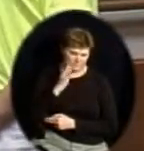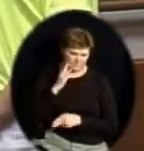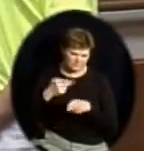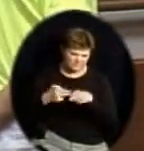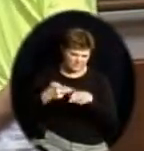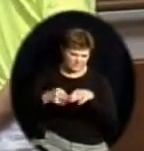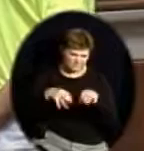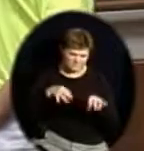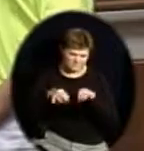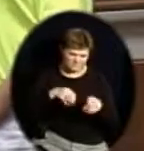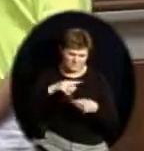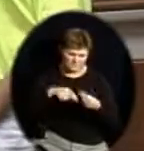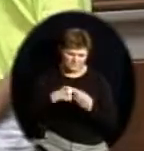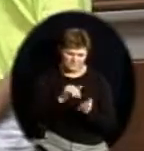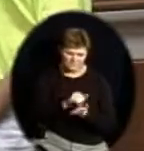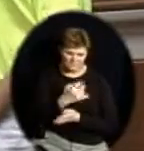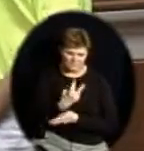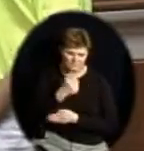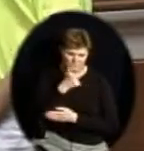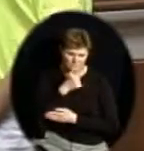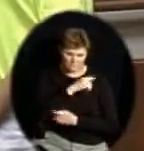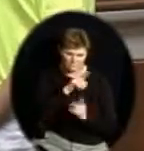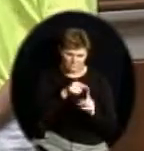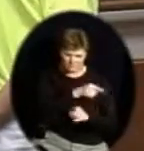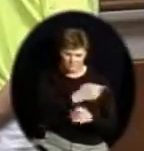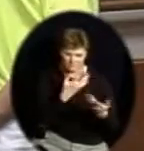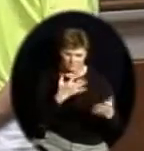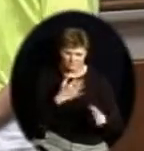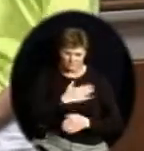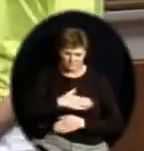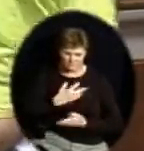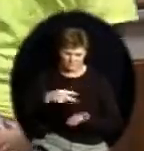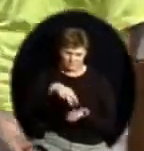and they have a few people to introduce here. So with that, would you please stand?